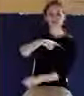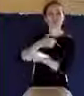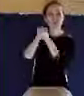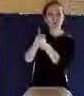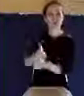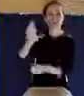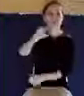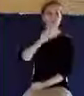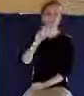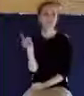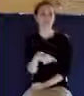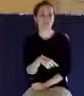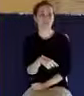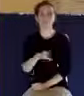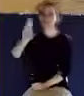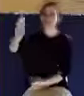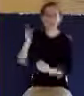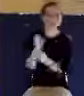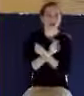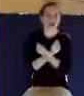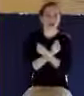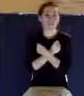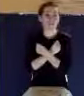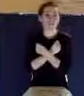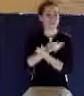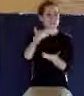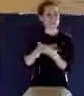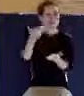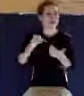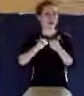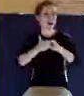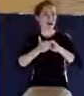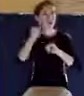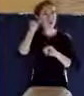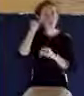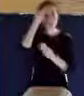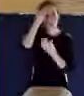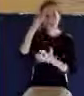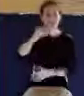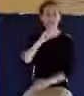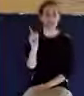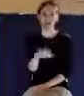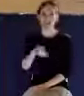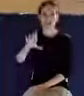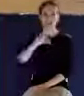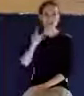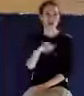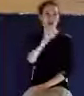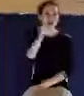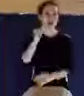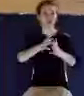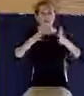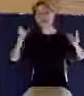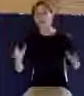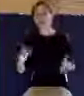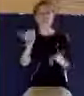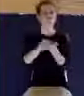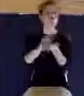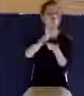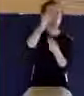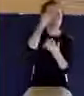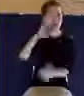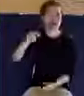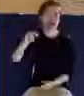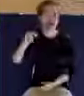love of God that we keep his commandments, and his commandments are not grievous. For whatsoever is born of God overcometh the world, and this is the victory that